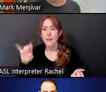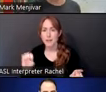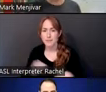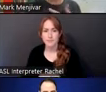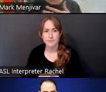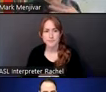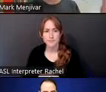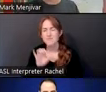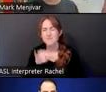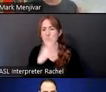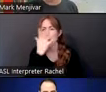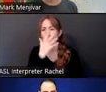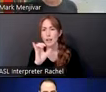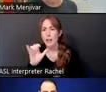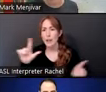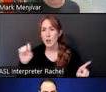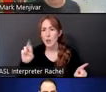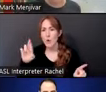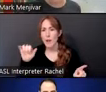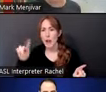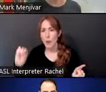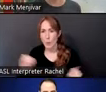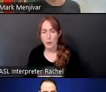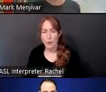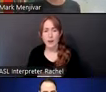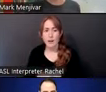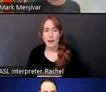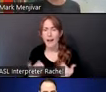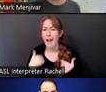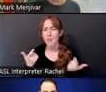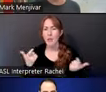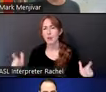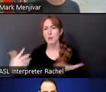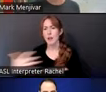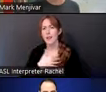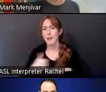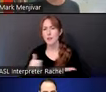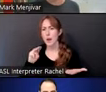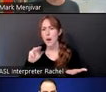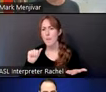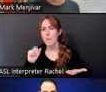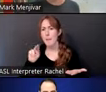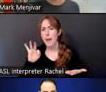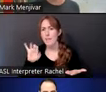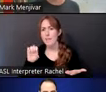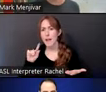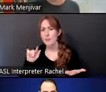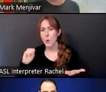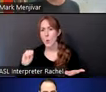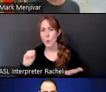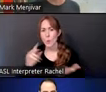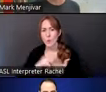There's a whole collective manifesto project that I've been working on for years as well. But you can see on the backsides, there was one of these